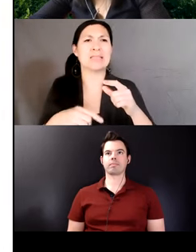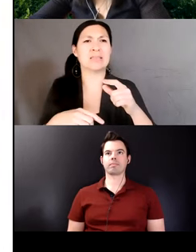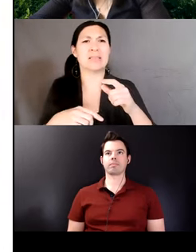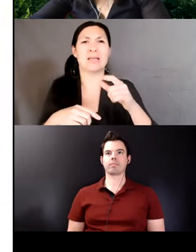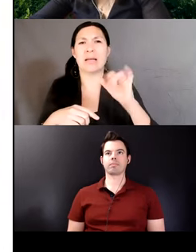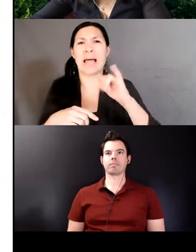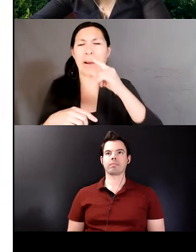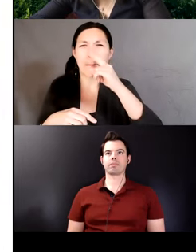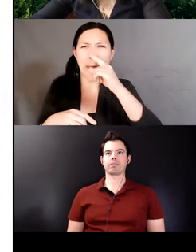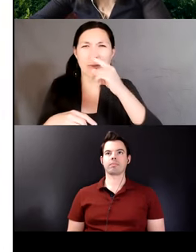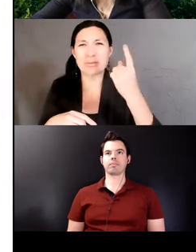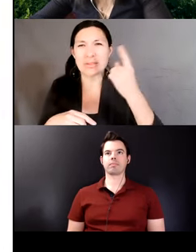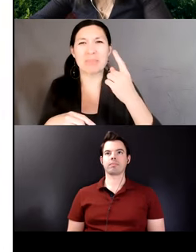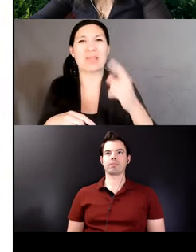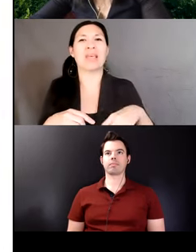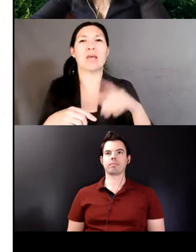the other. In 41,